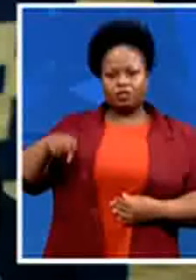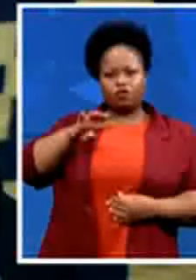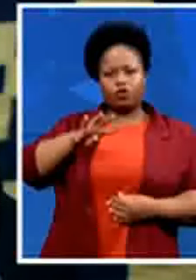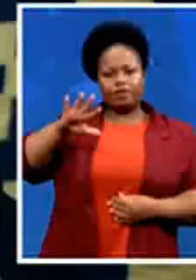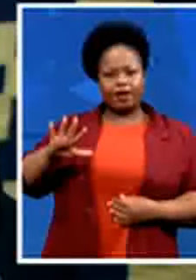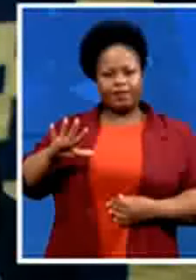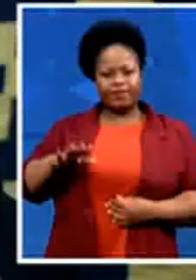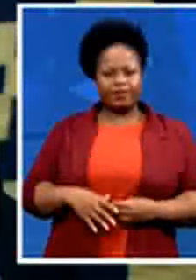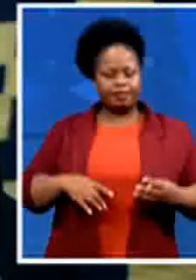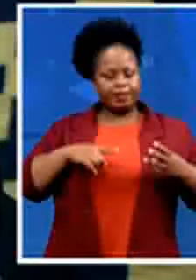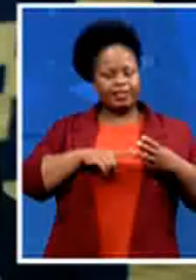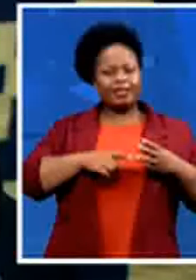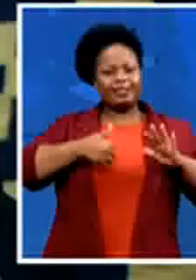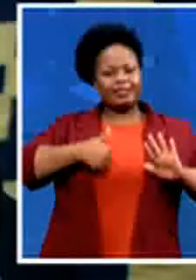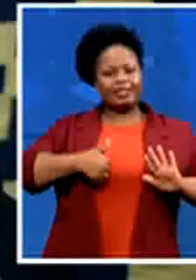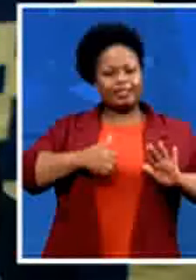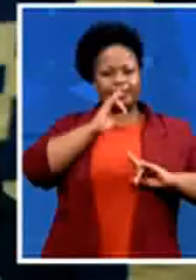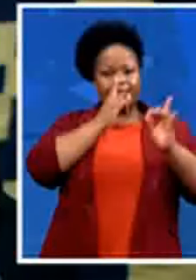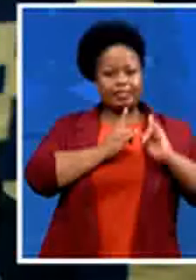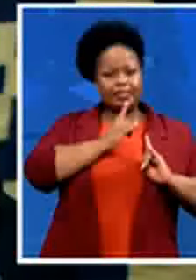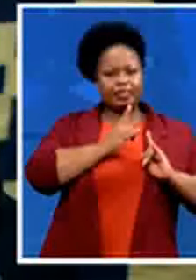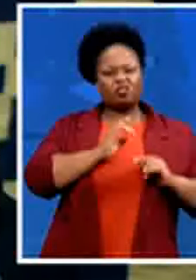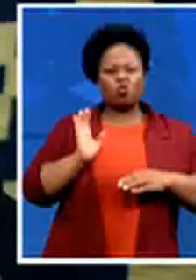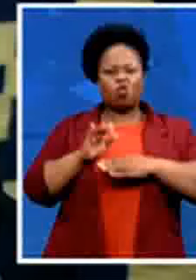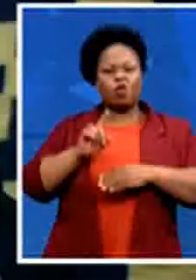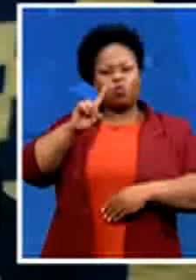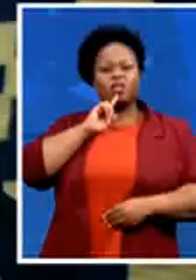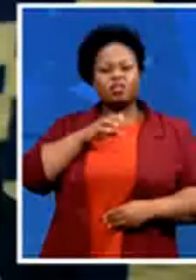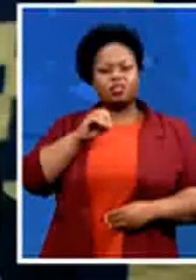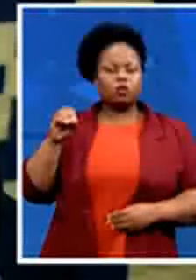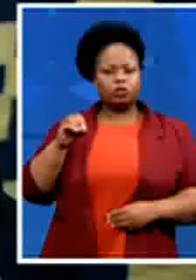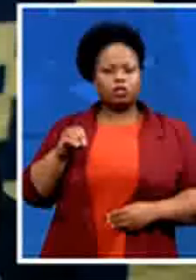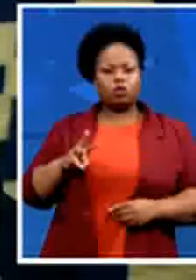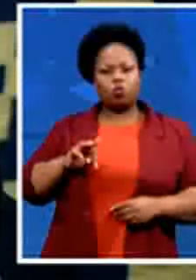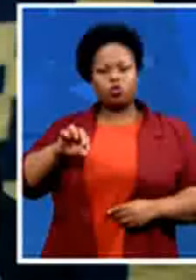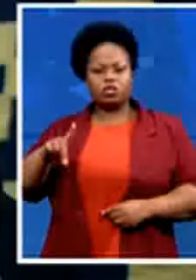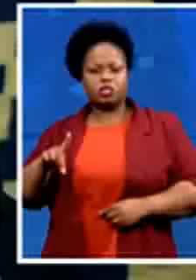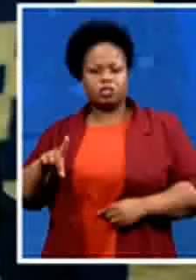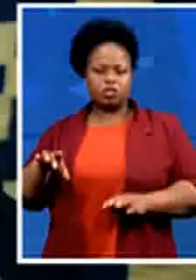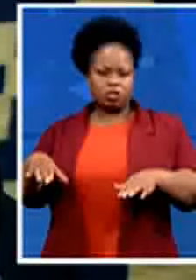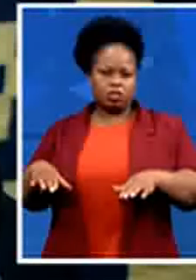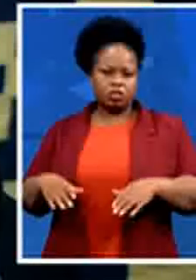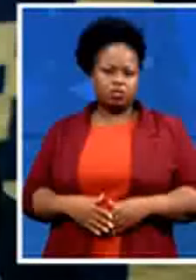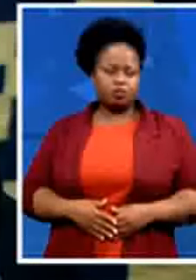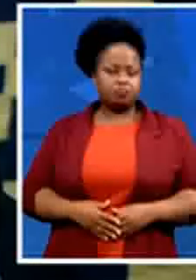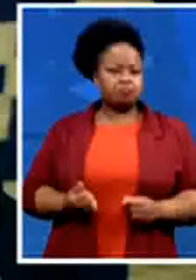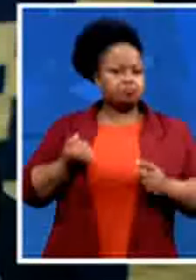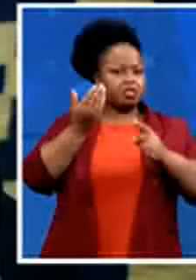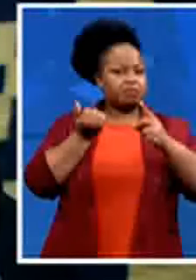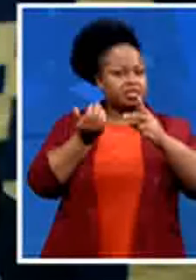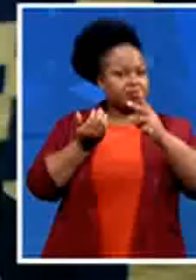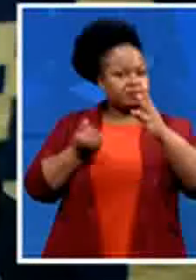and about one thousand watts um we submitted our candidate lists on time and